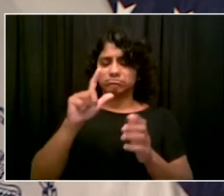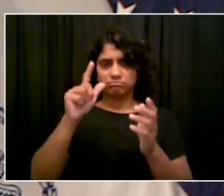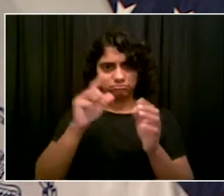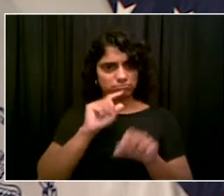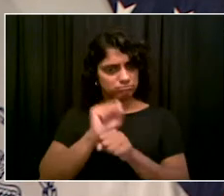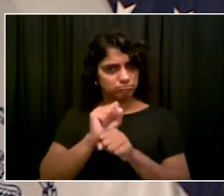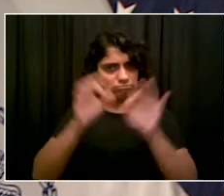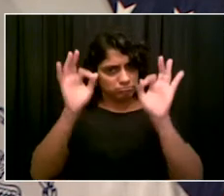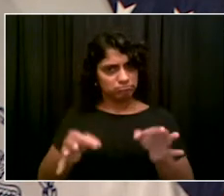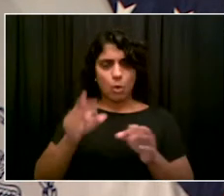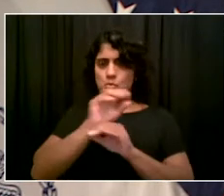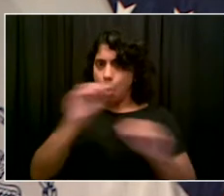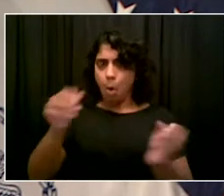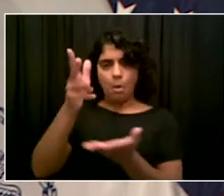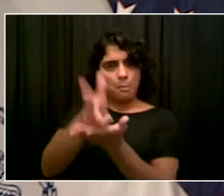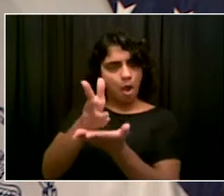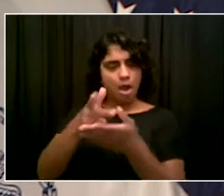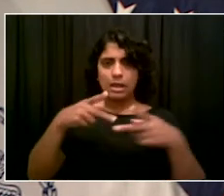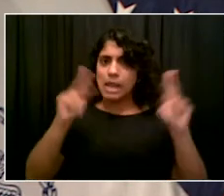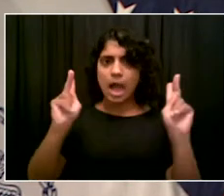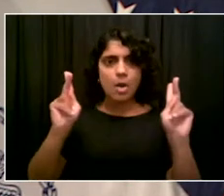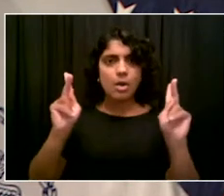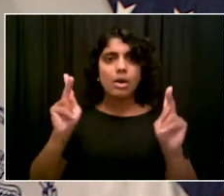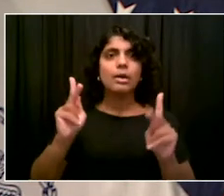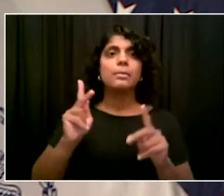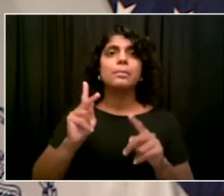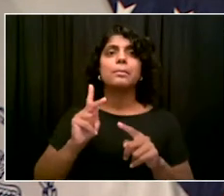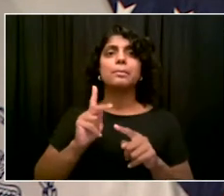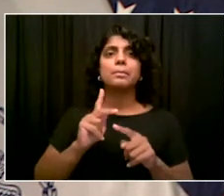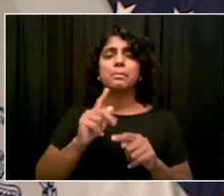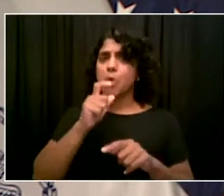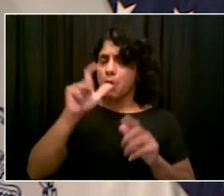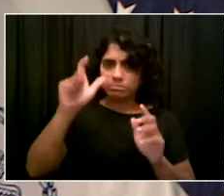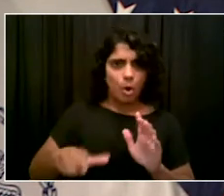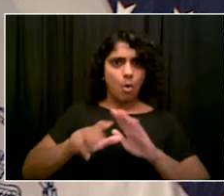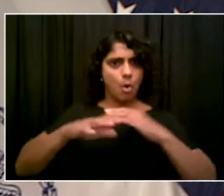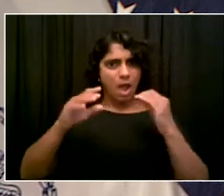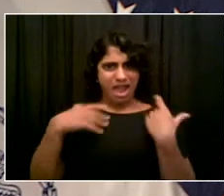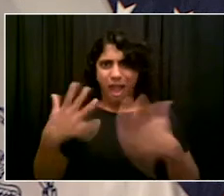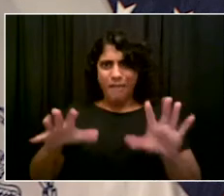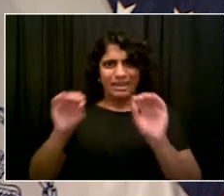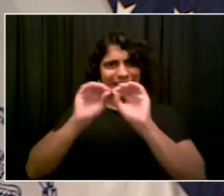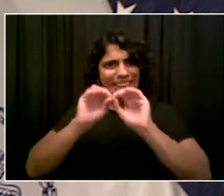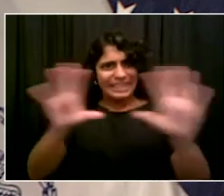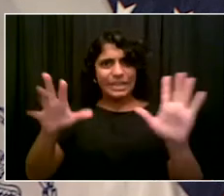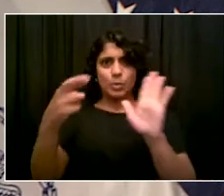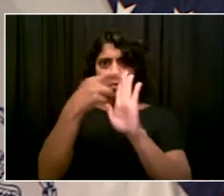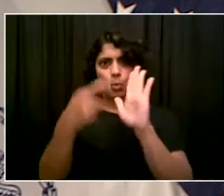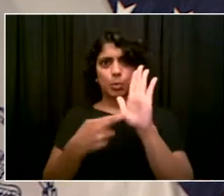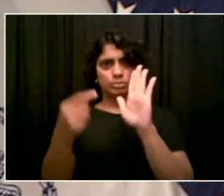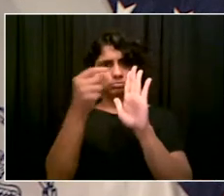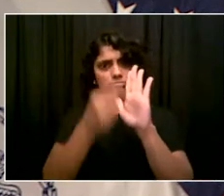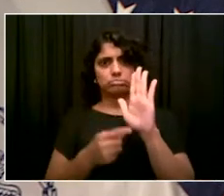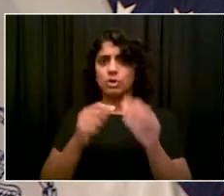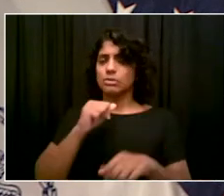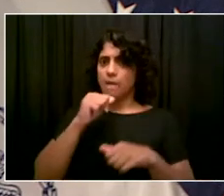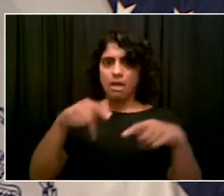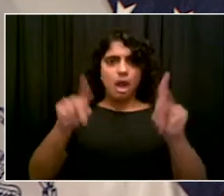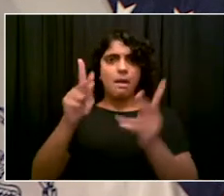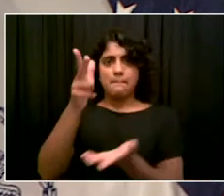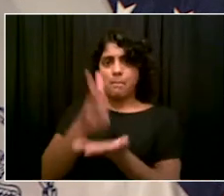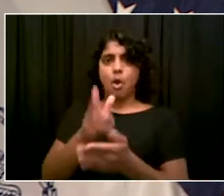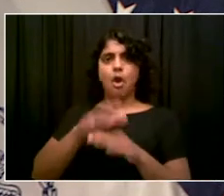not acceptable for people to ignore those rules. Today, we will get enforcement going in that area.